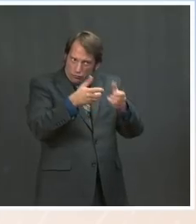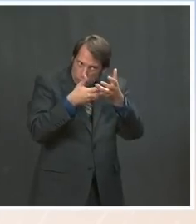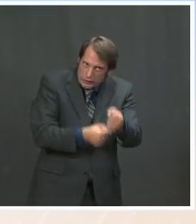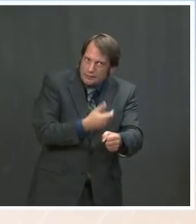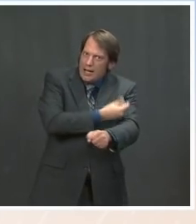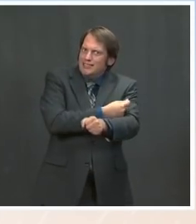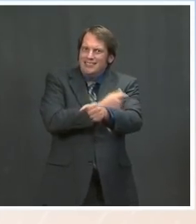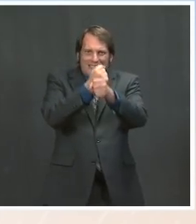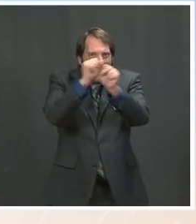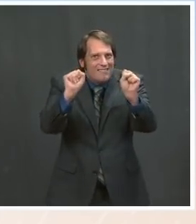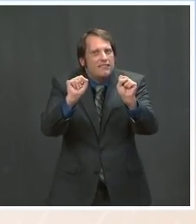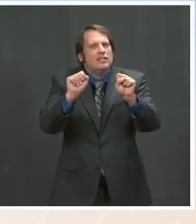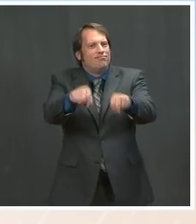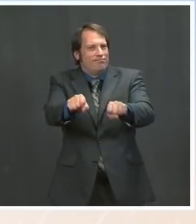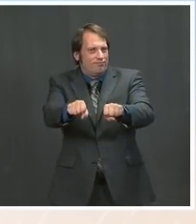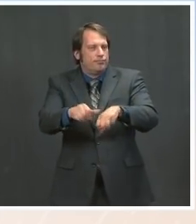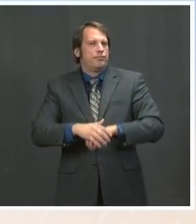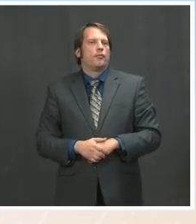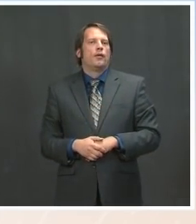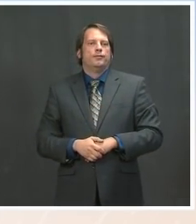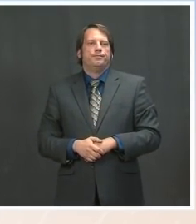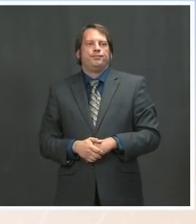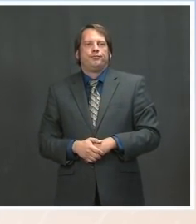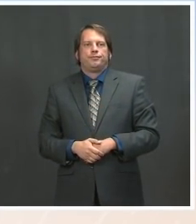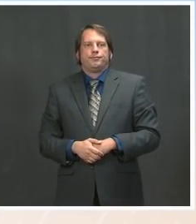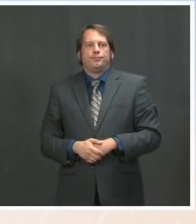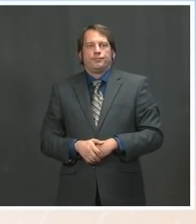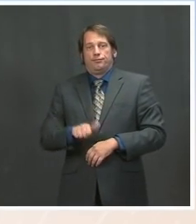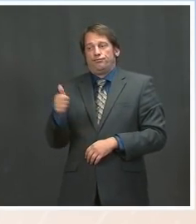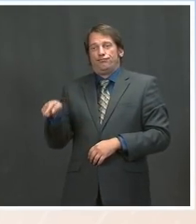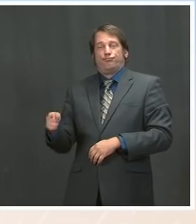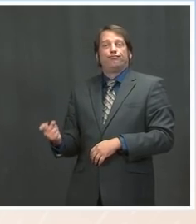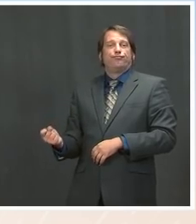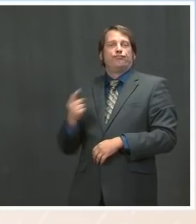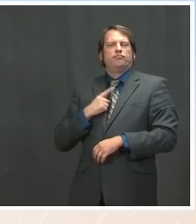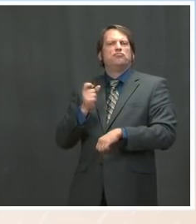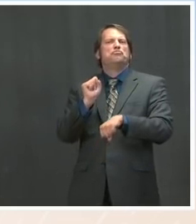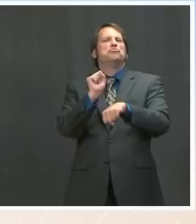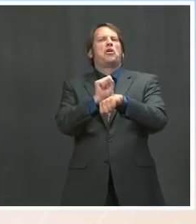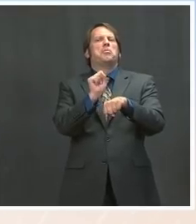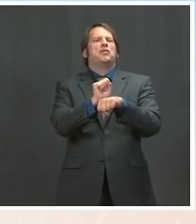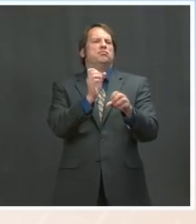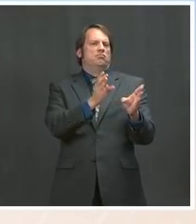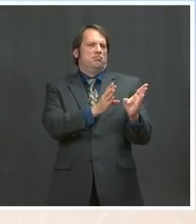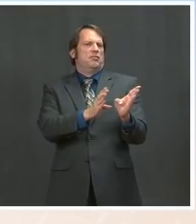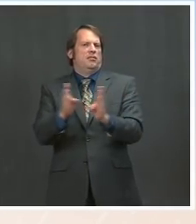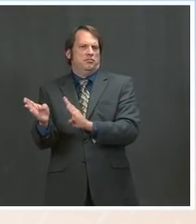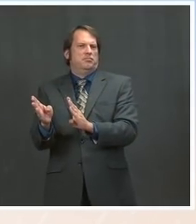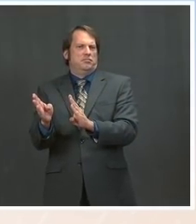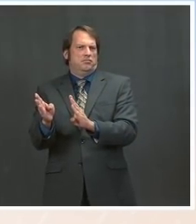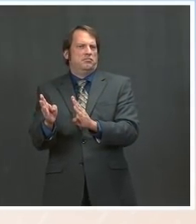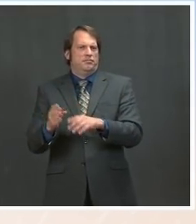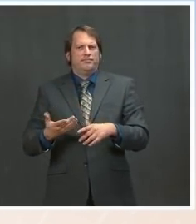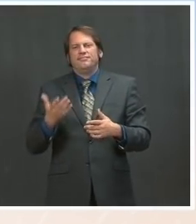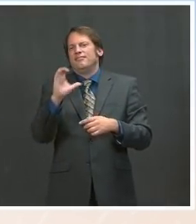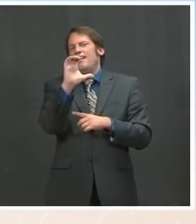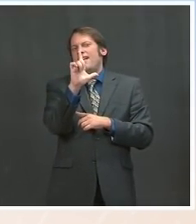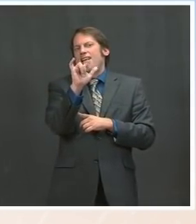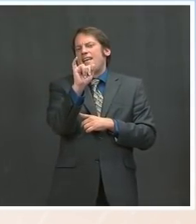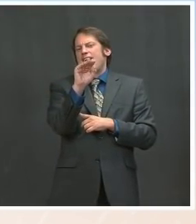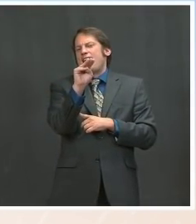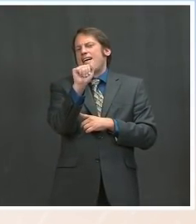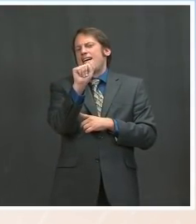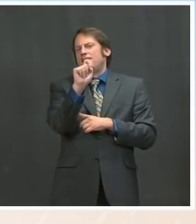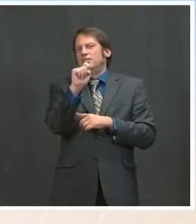Ms. Go ahead. The Hey, Jen. Just a couple on the jobs bill and climate summit. Senator Cornyn and Senator Coons spoke about